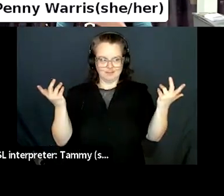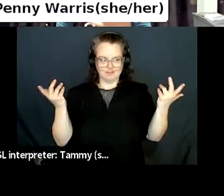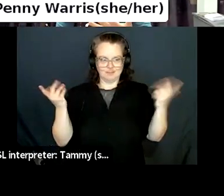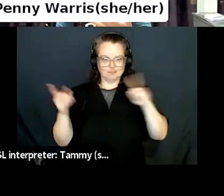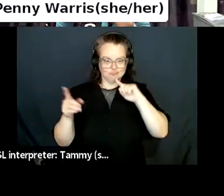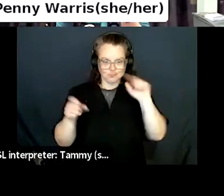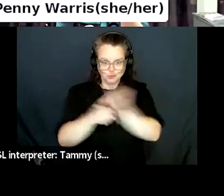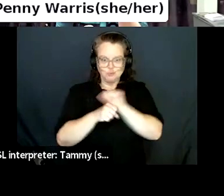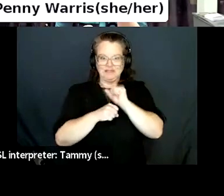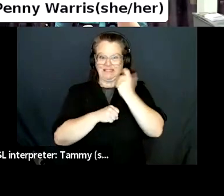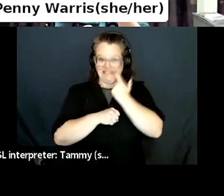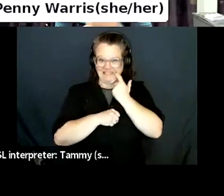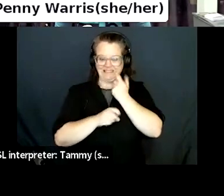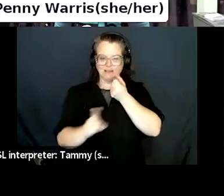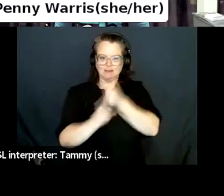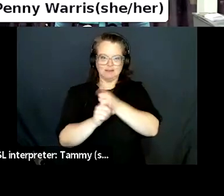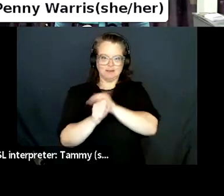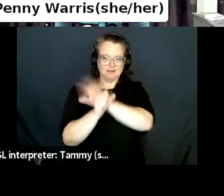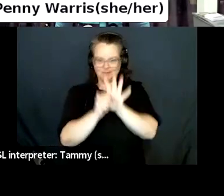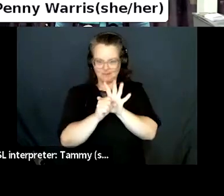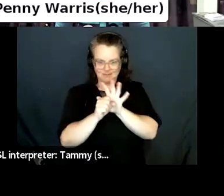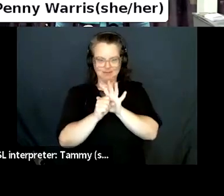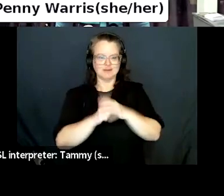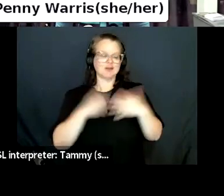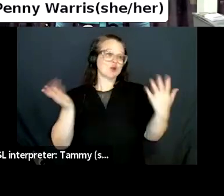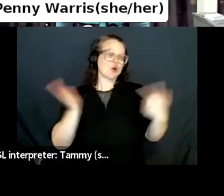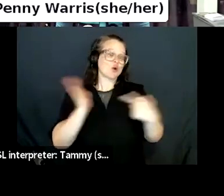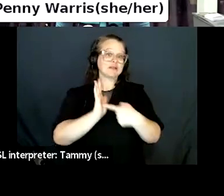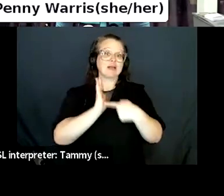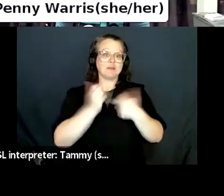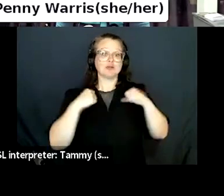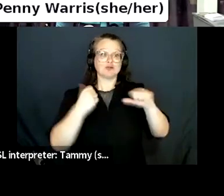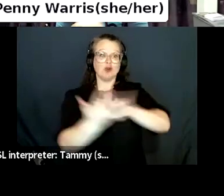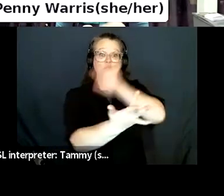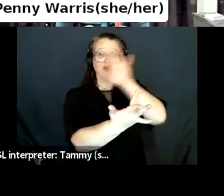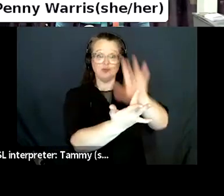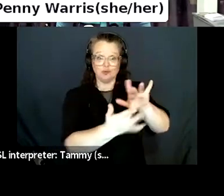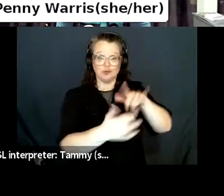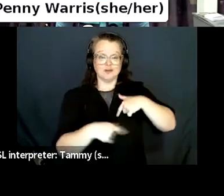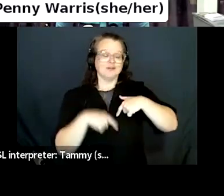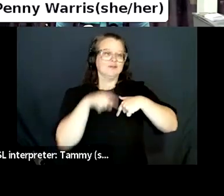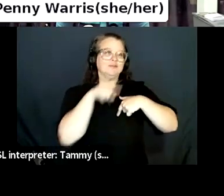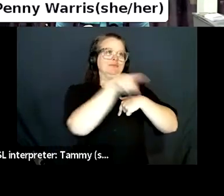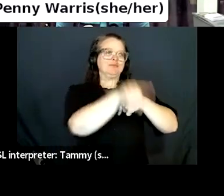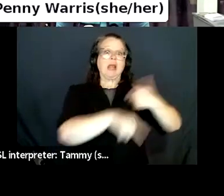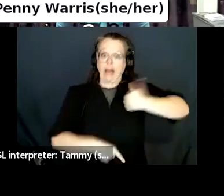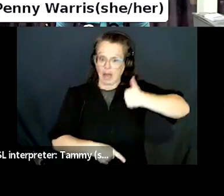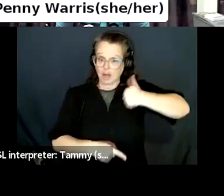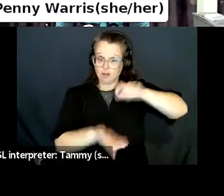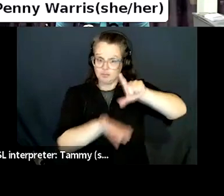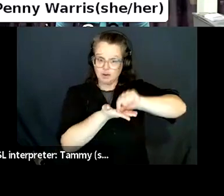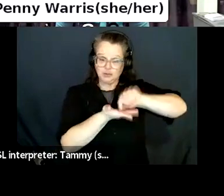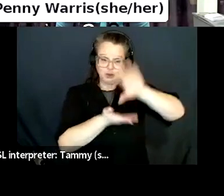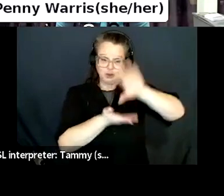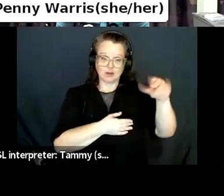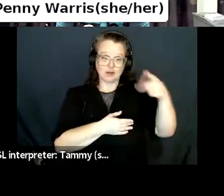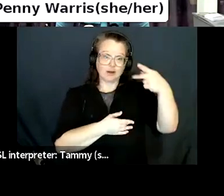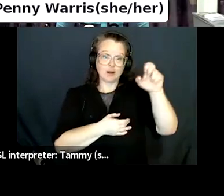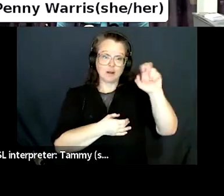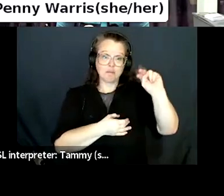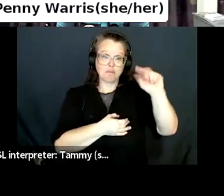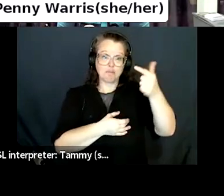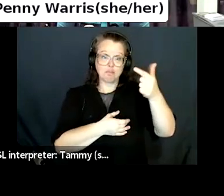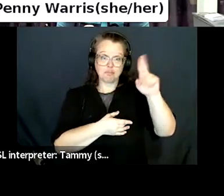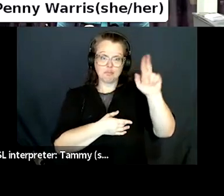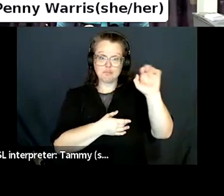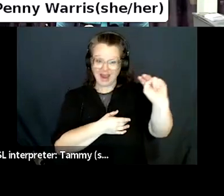in New Jersey. Um, so it was really, really tricky to find anybody during that time. So we didn't really have any personal